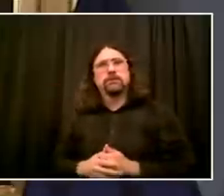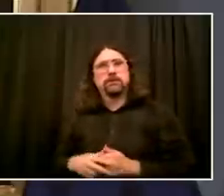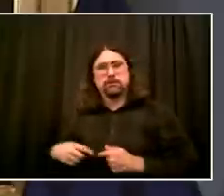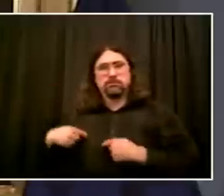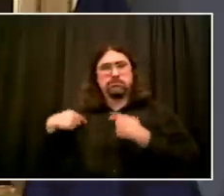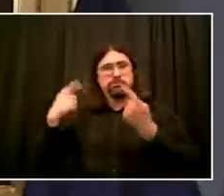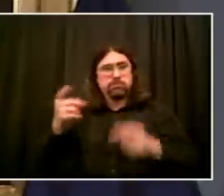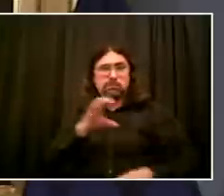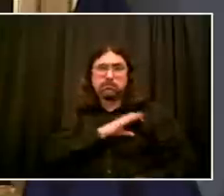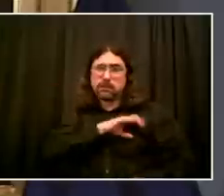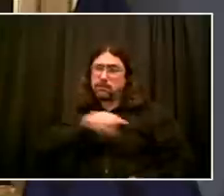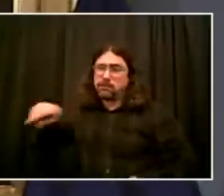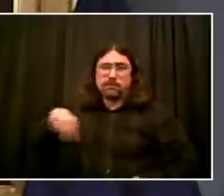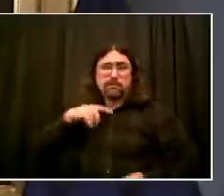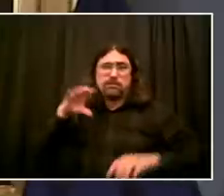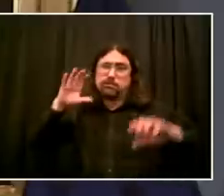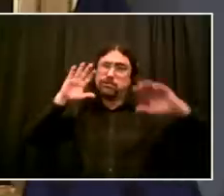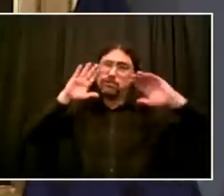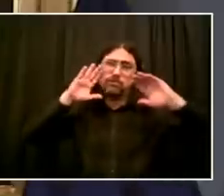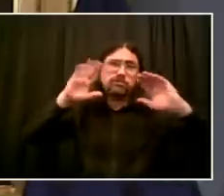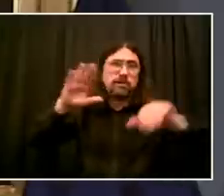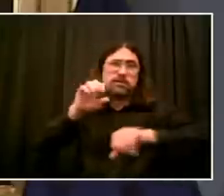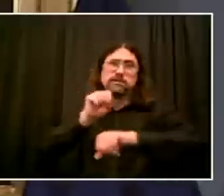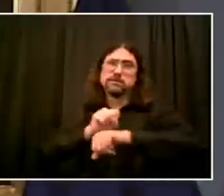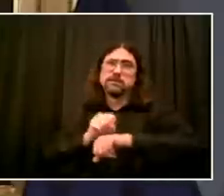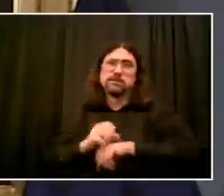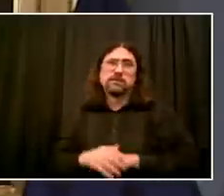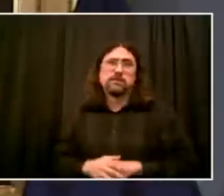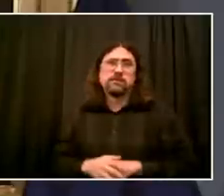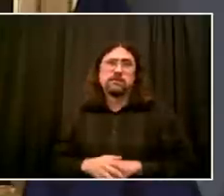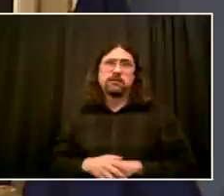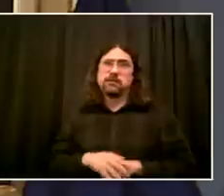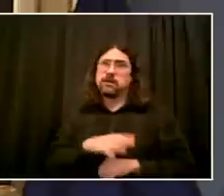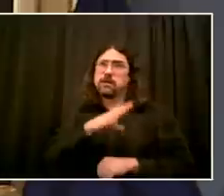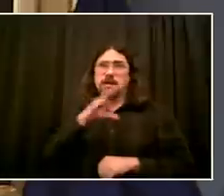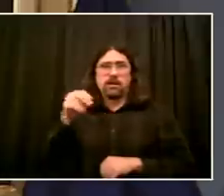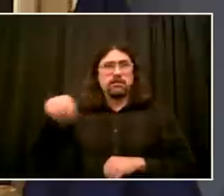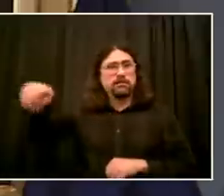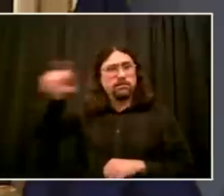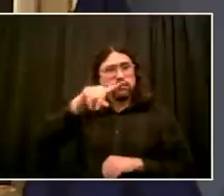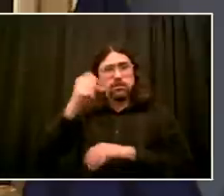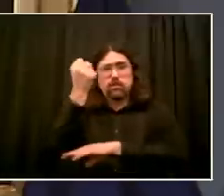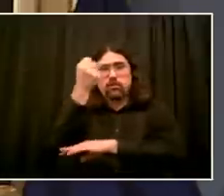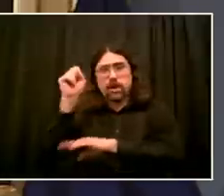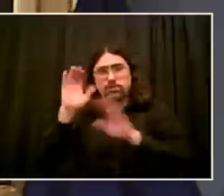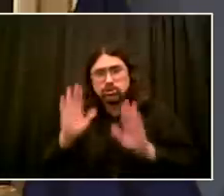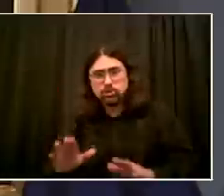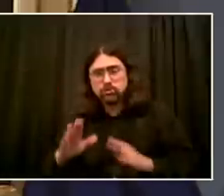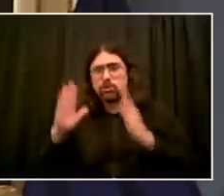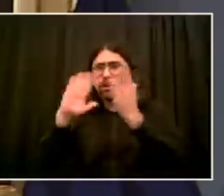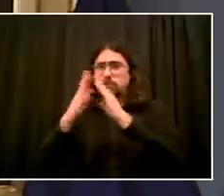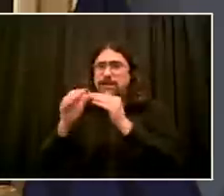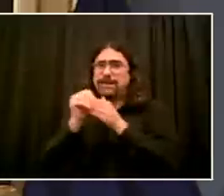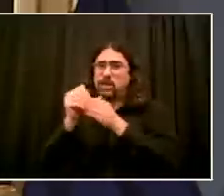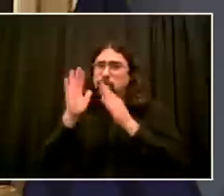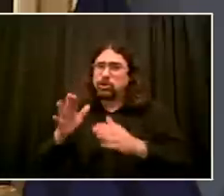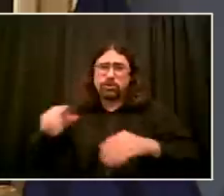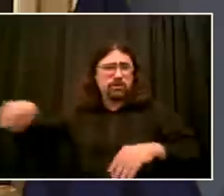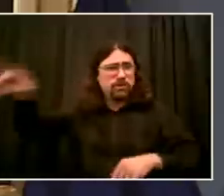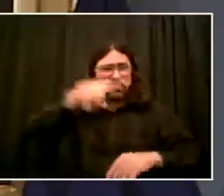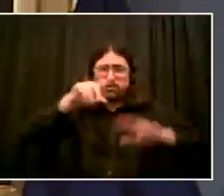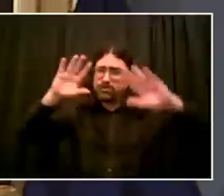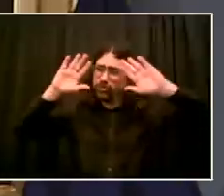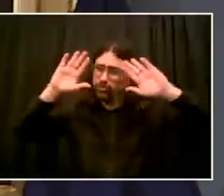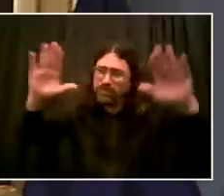think back as I'm listening to the discussion this morning, nearly 30 years of policing in this amazing city.